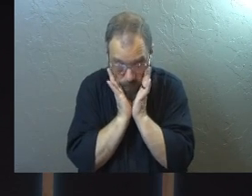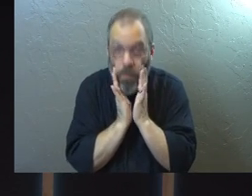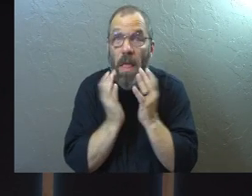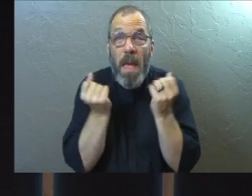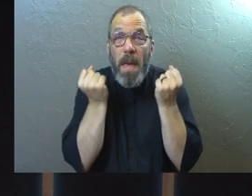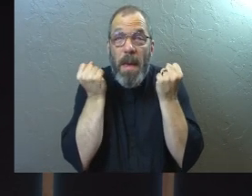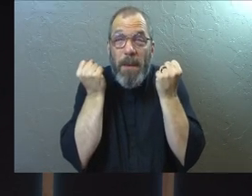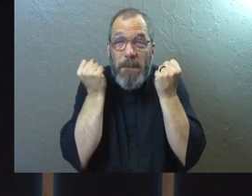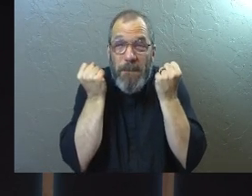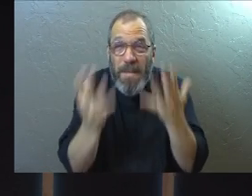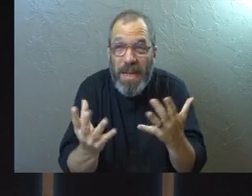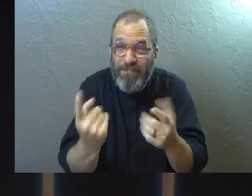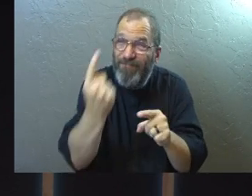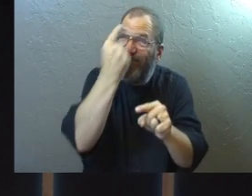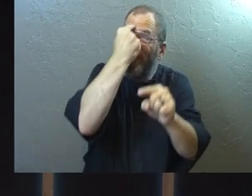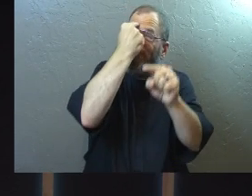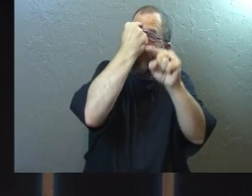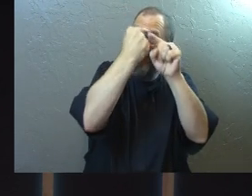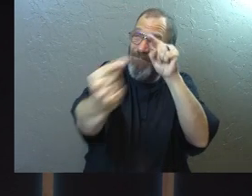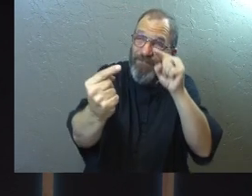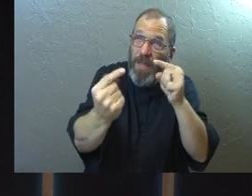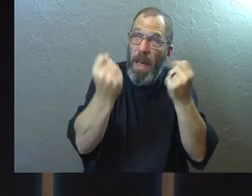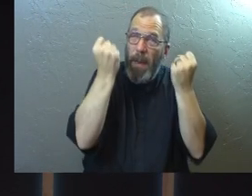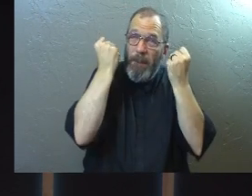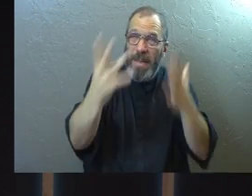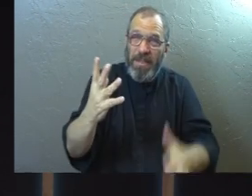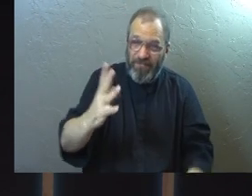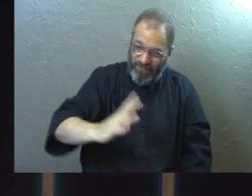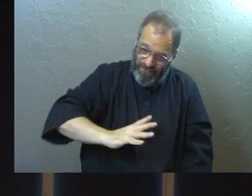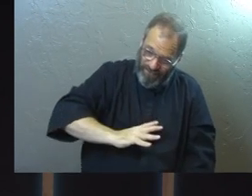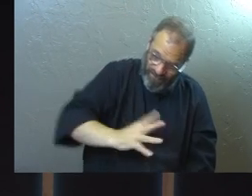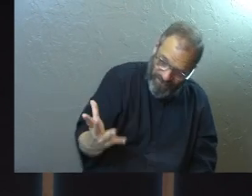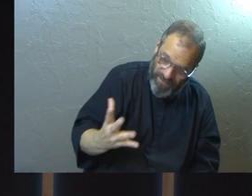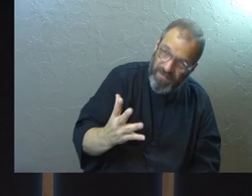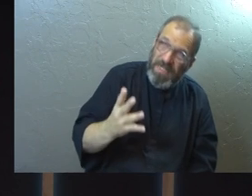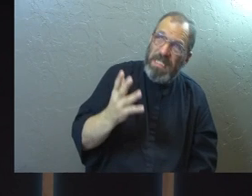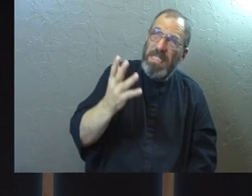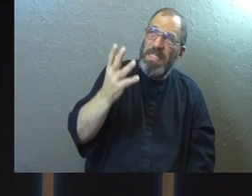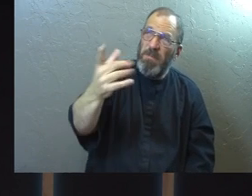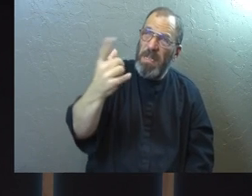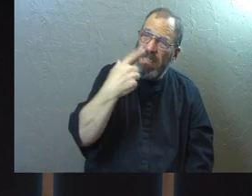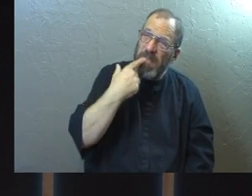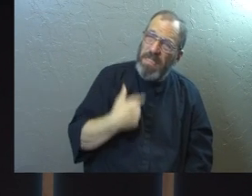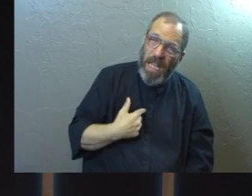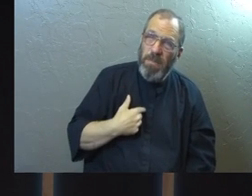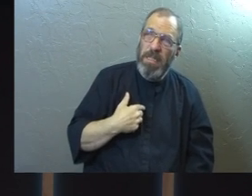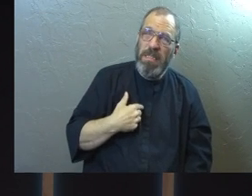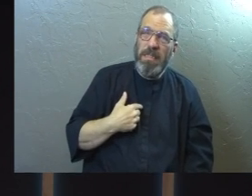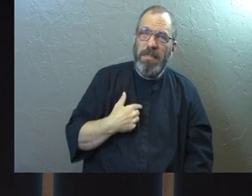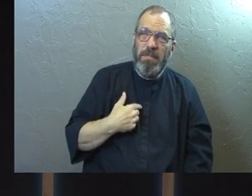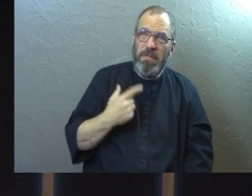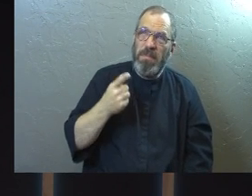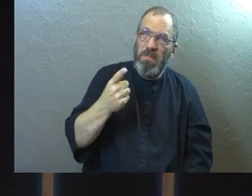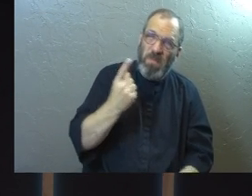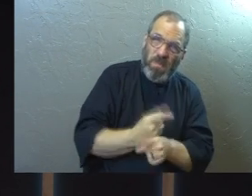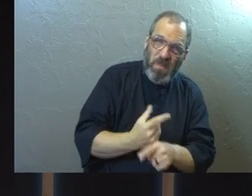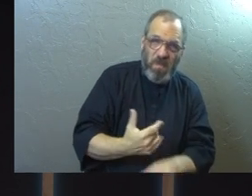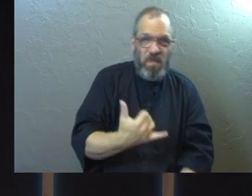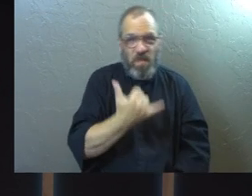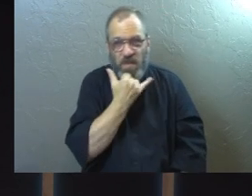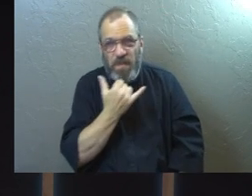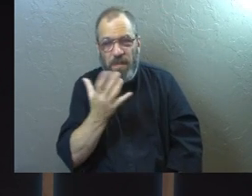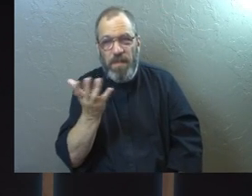Many don't agree with God. Many are offended by God and what he says is right and wrong.